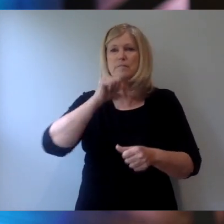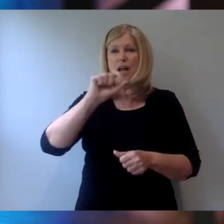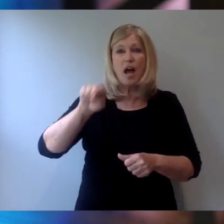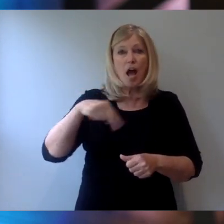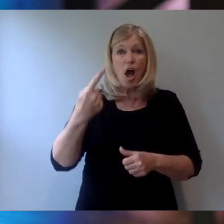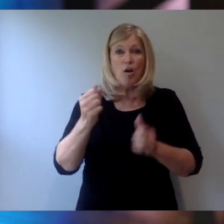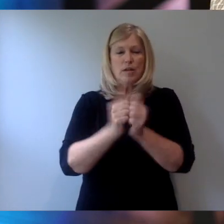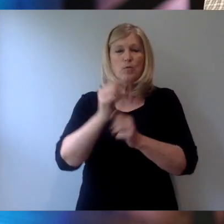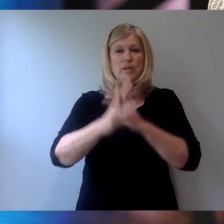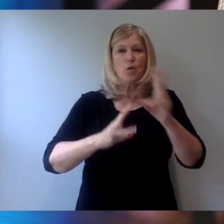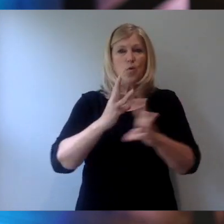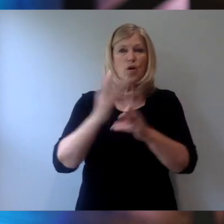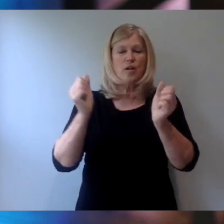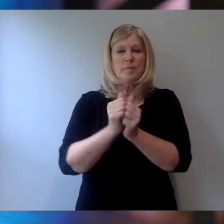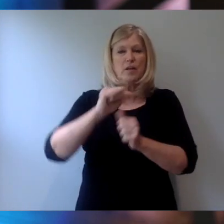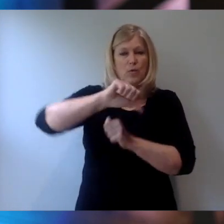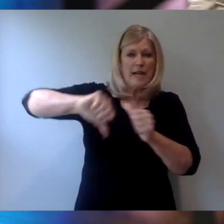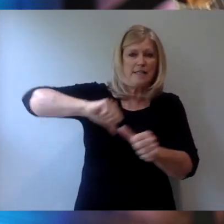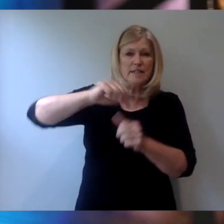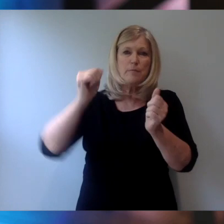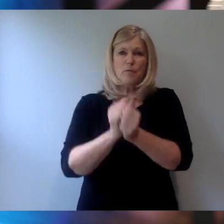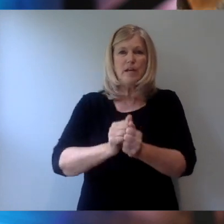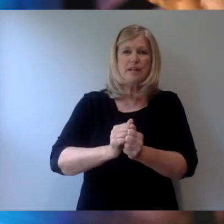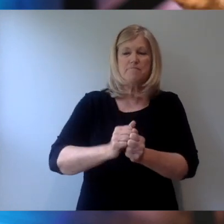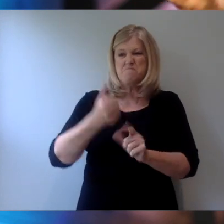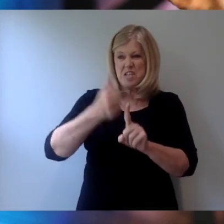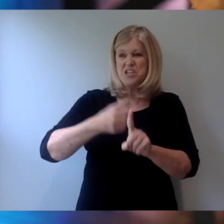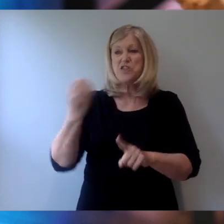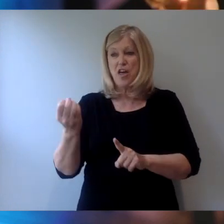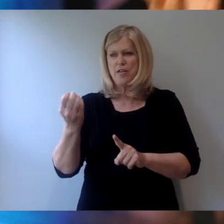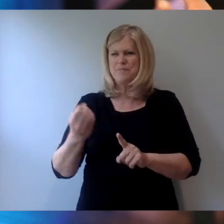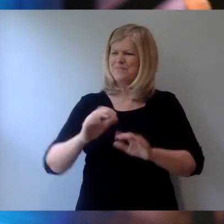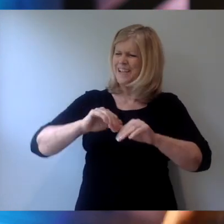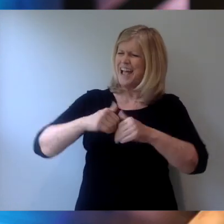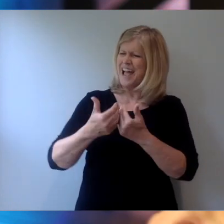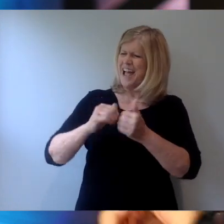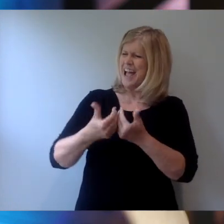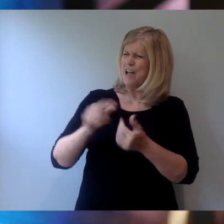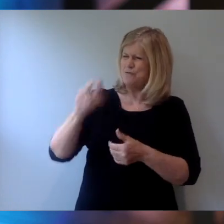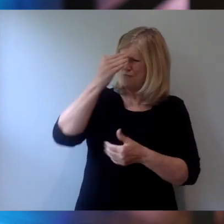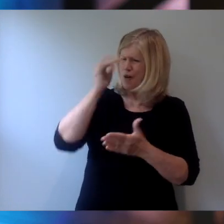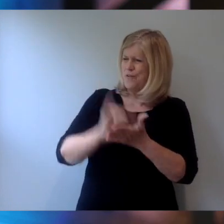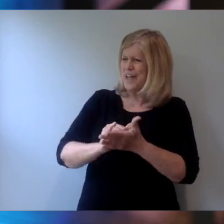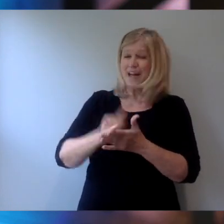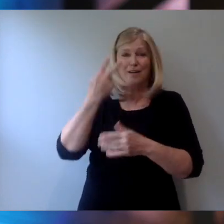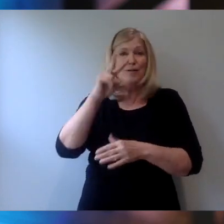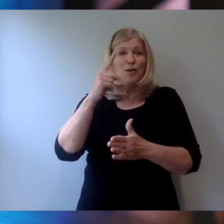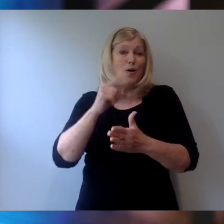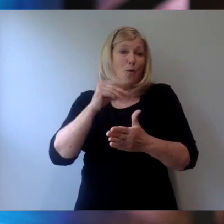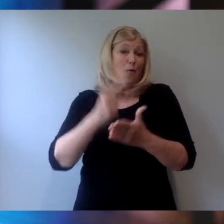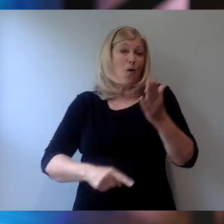the world but their relationships with one another. Now maybe you say, how in the world do you know that? Look at what Peter said.